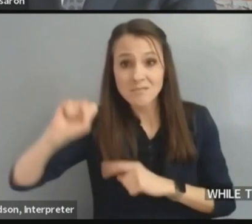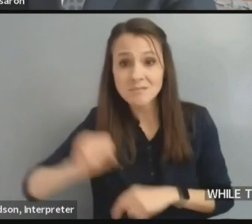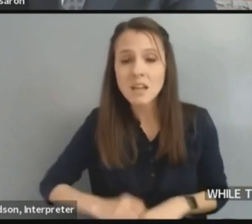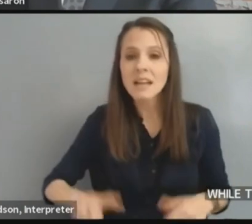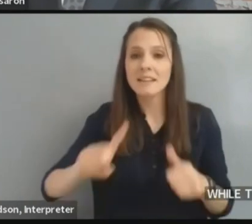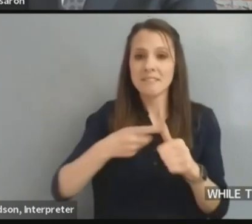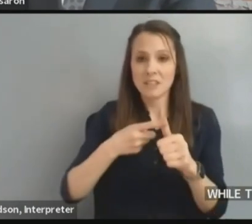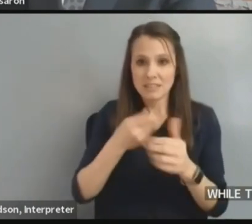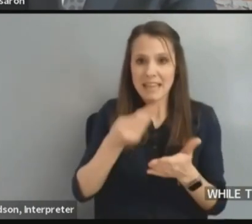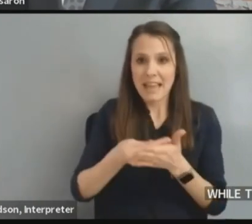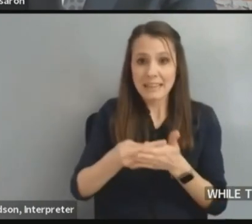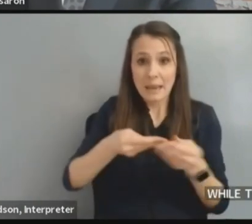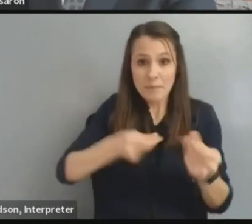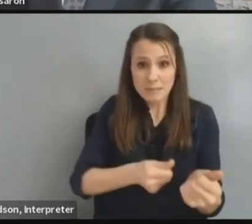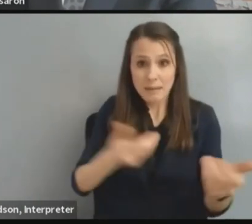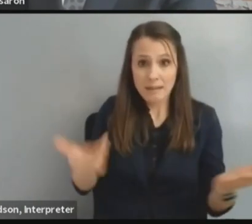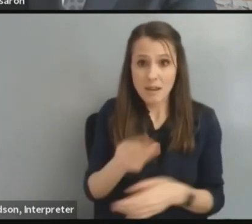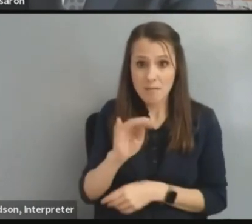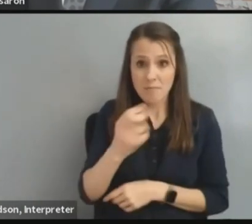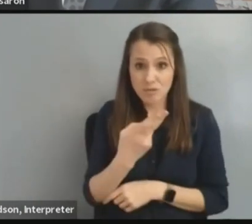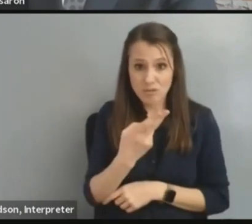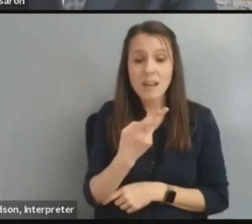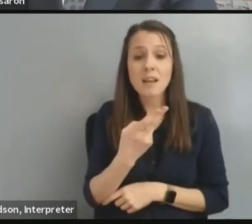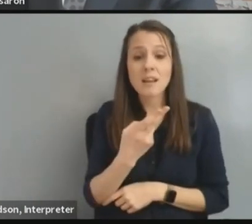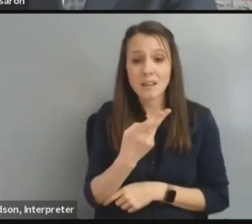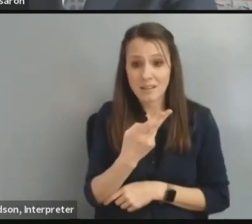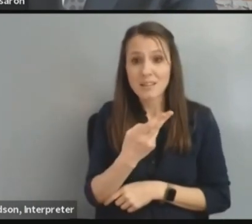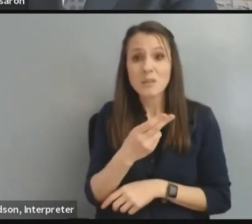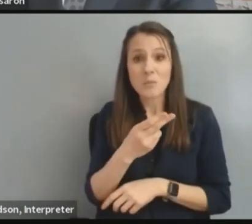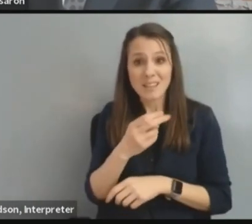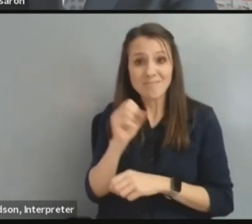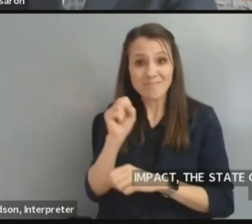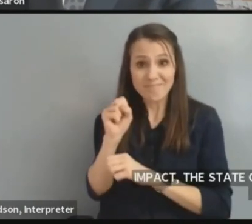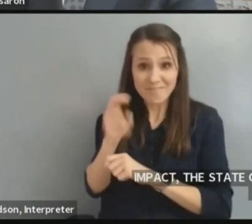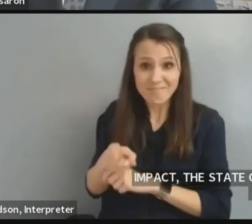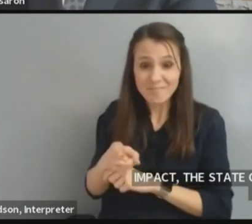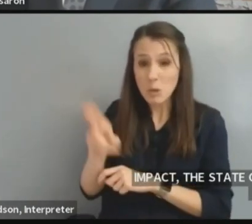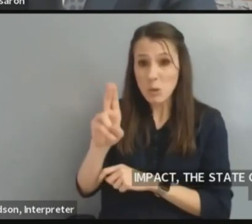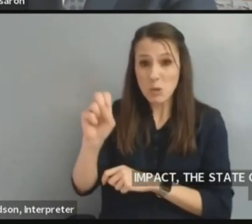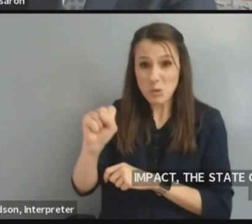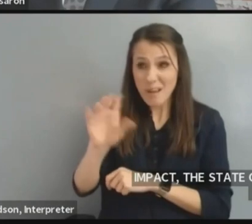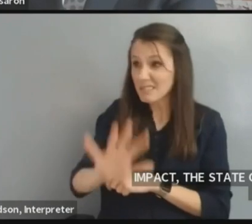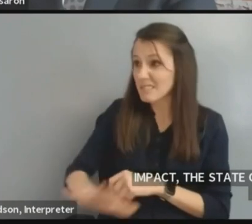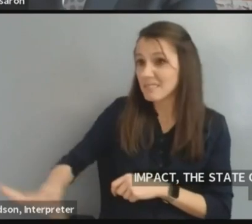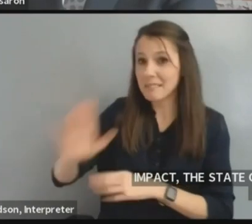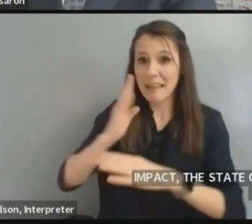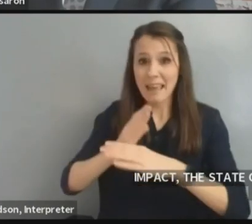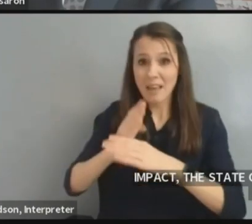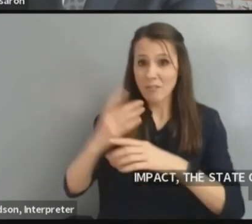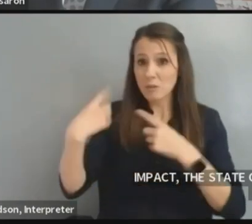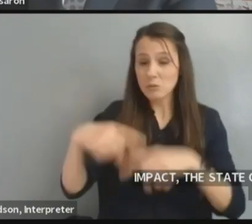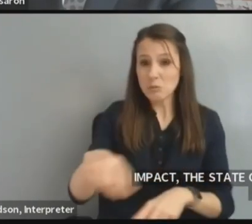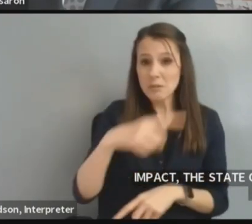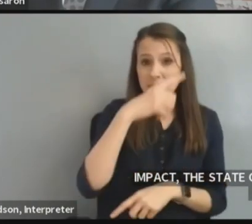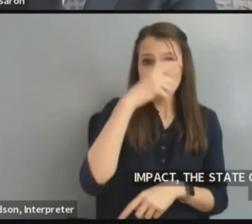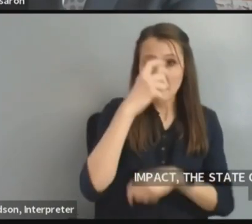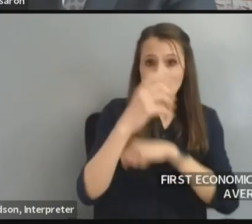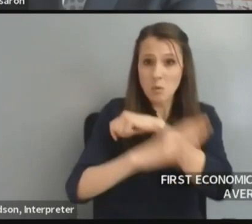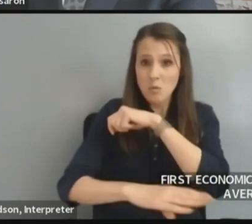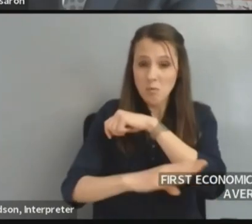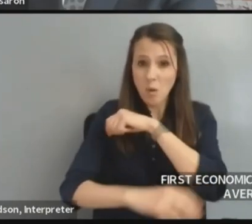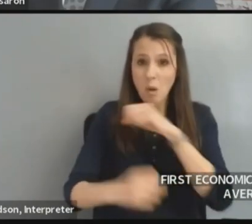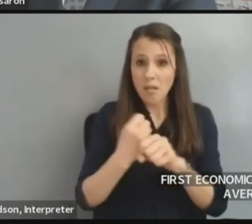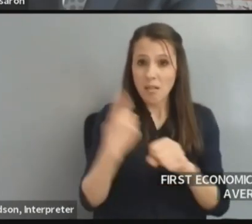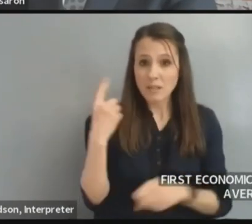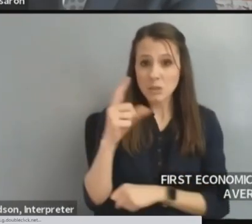economic spending in Michigan outperformed U.S. averages throughout the summer and fall of 2020. We also noticed a shift